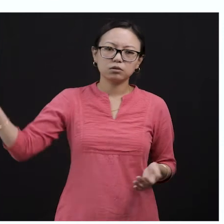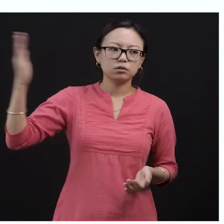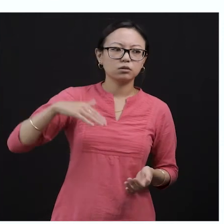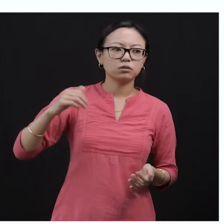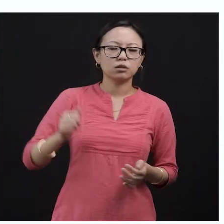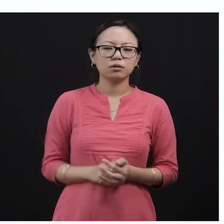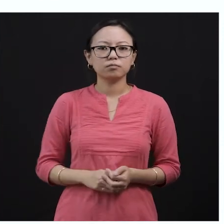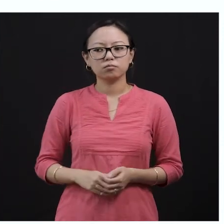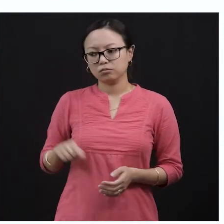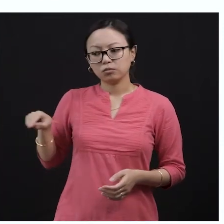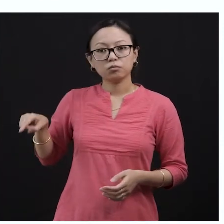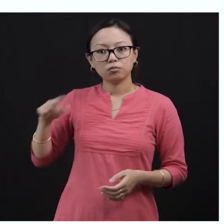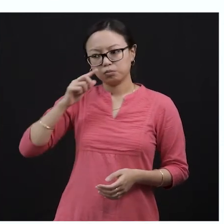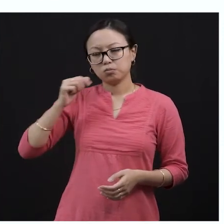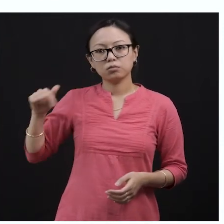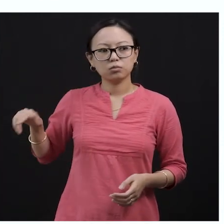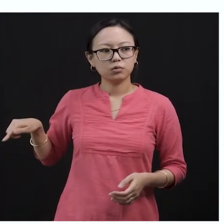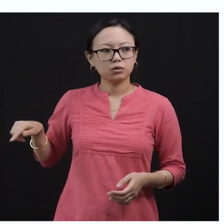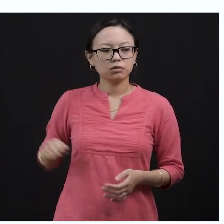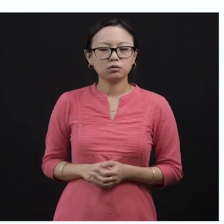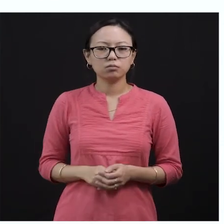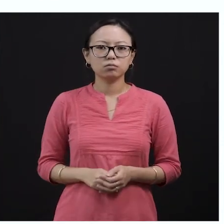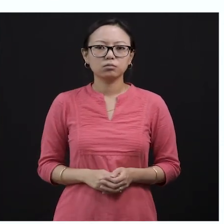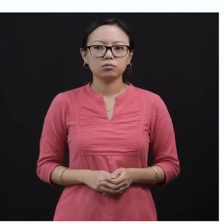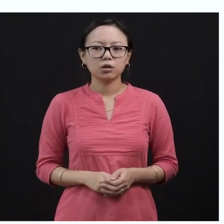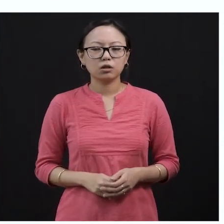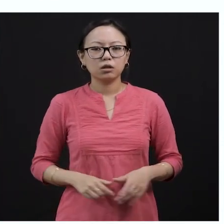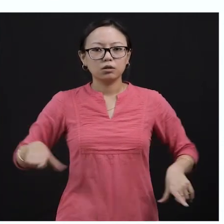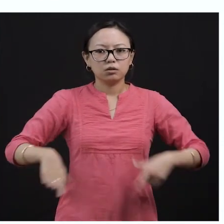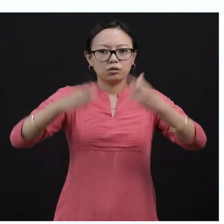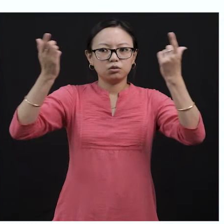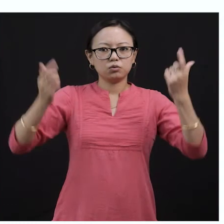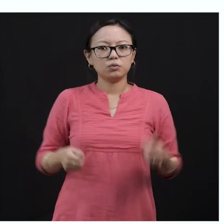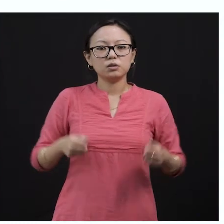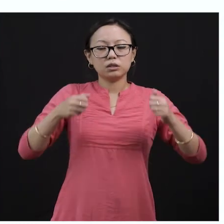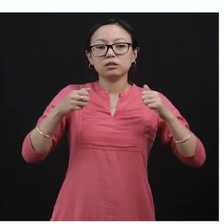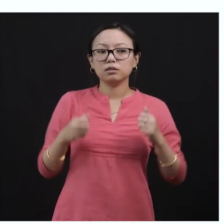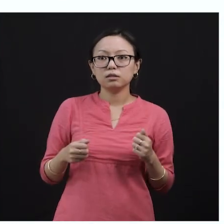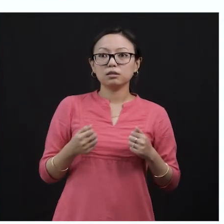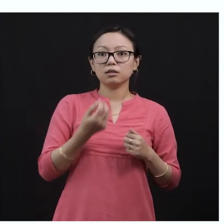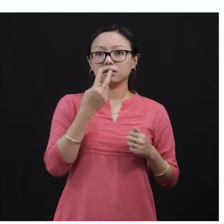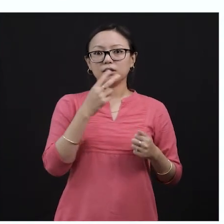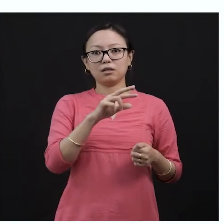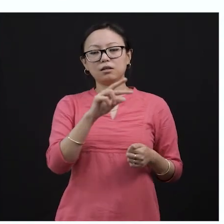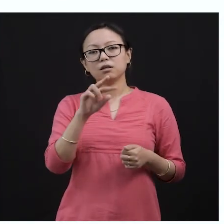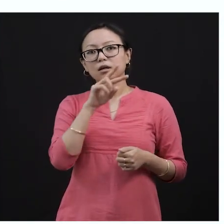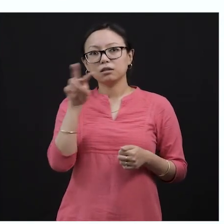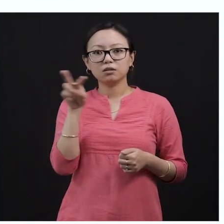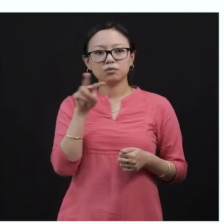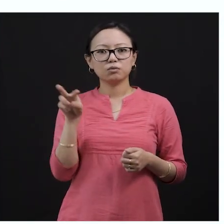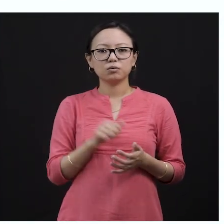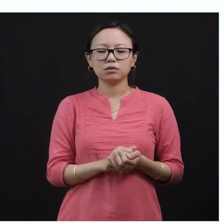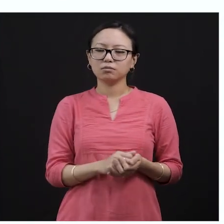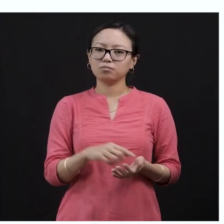tree, and he would make a platform, okay? I told you that he had already built a place for himself to sit there and watch